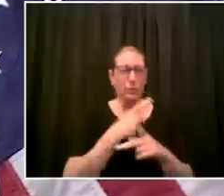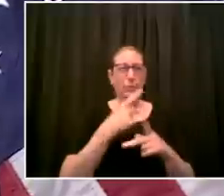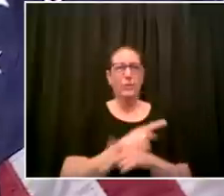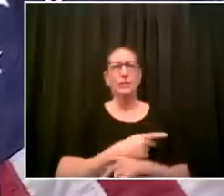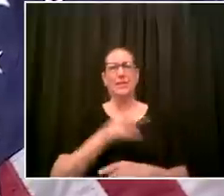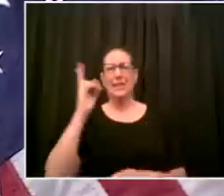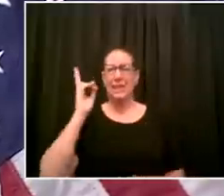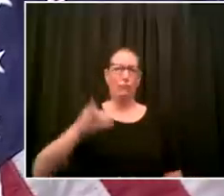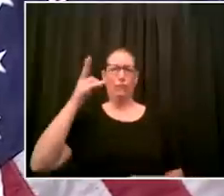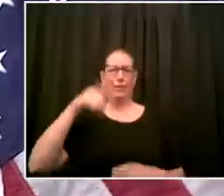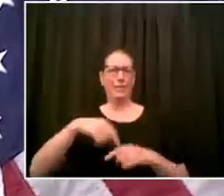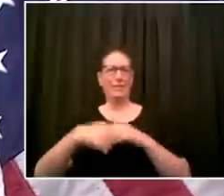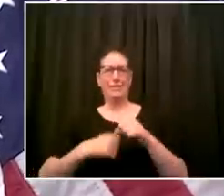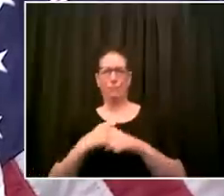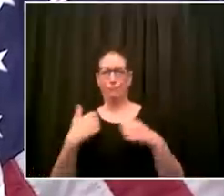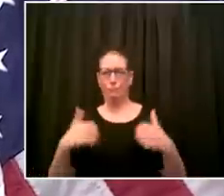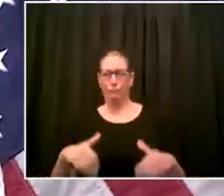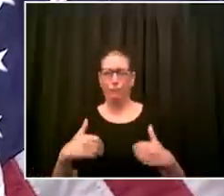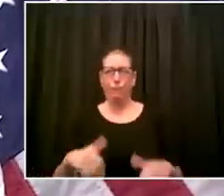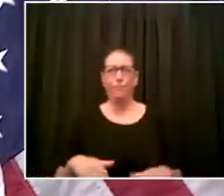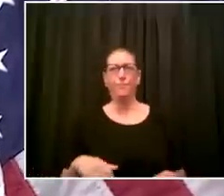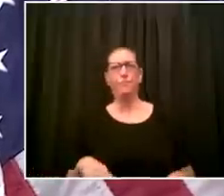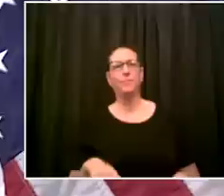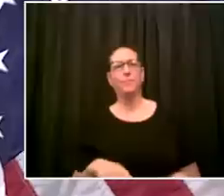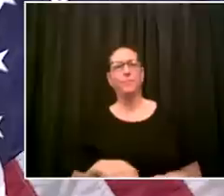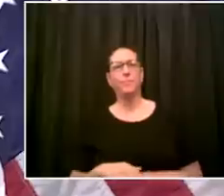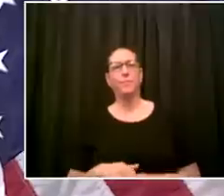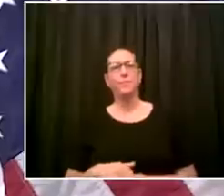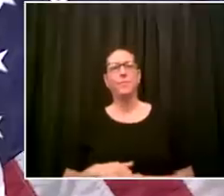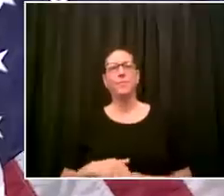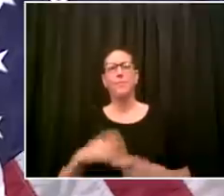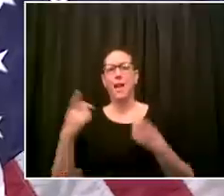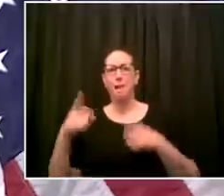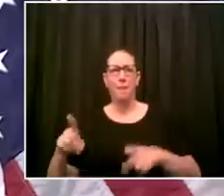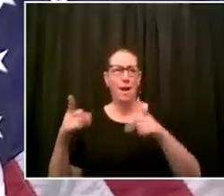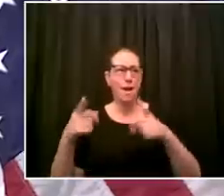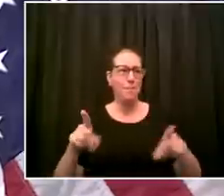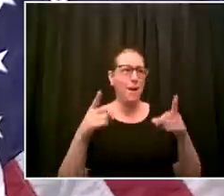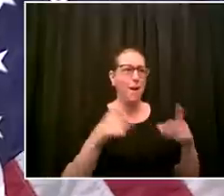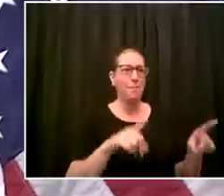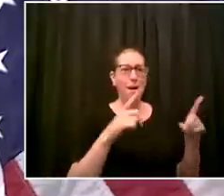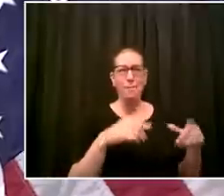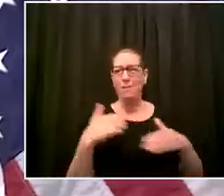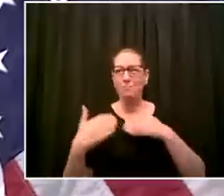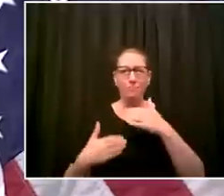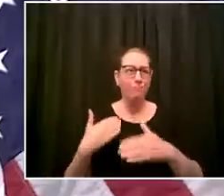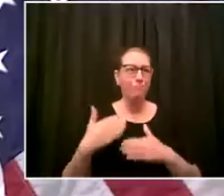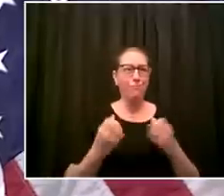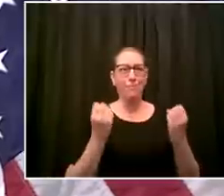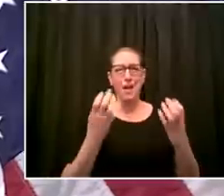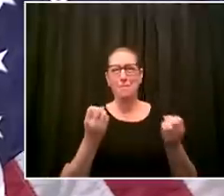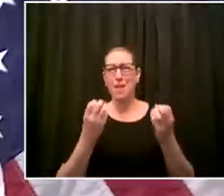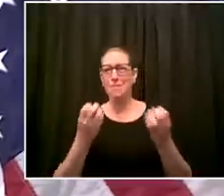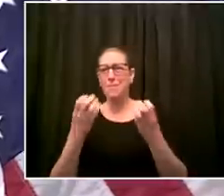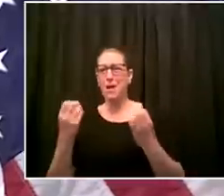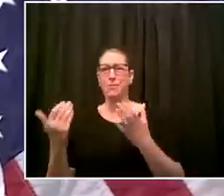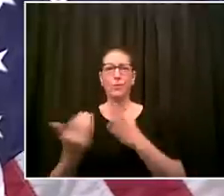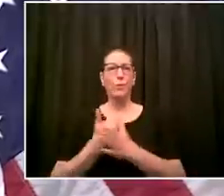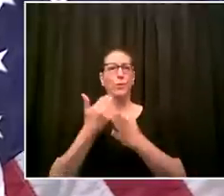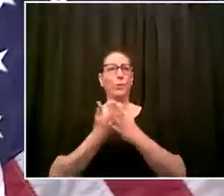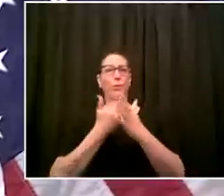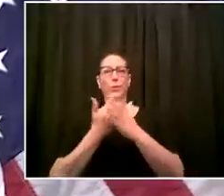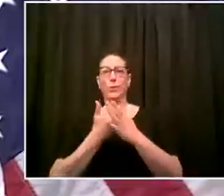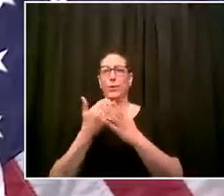so much has happened here so much unprecedented so many firsts this is a been a crisis filled